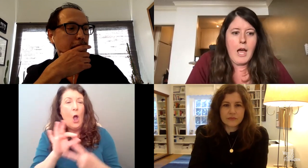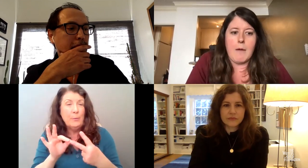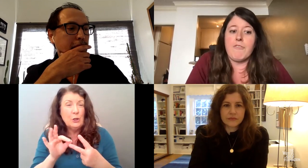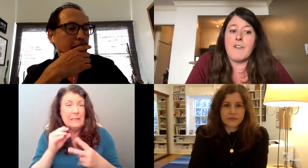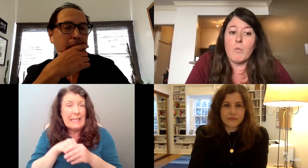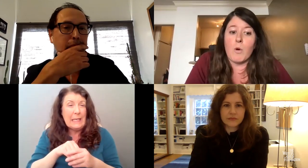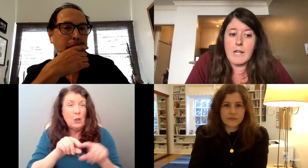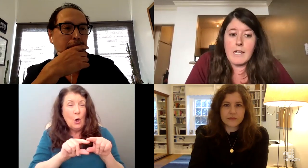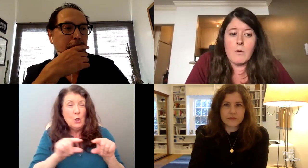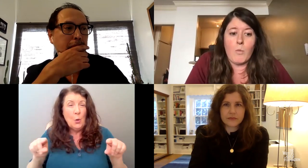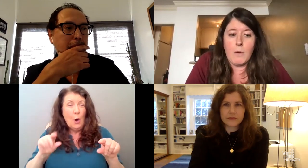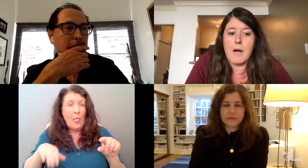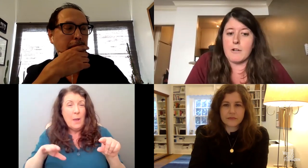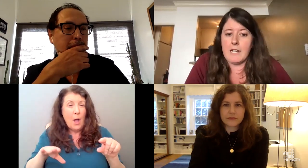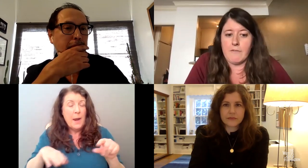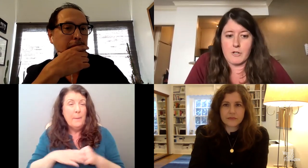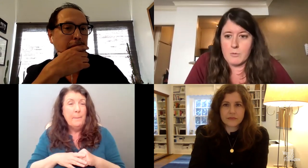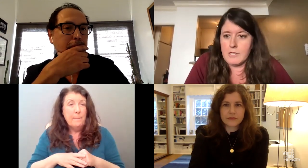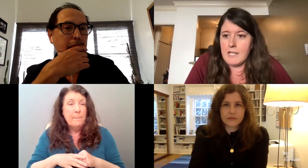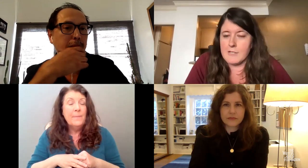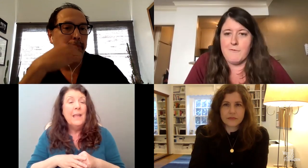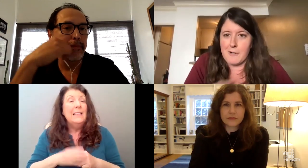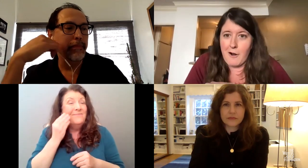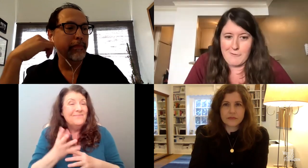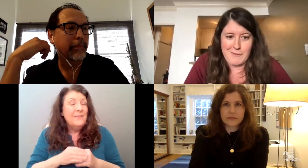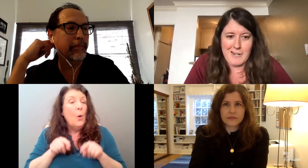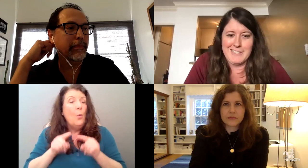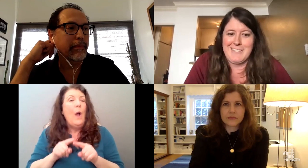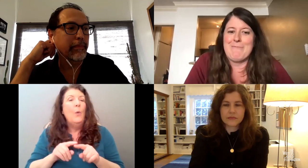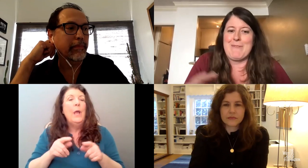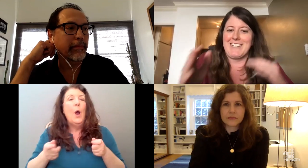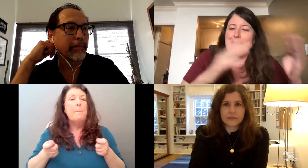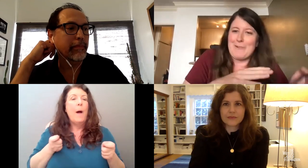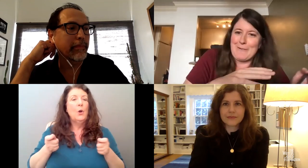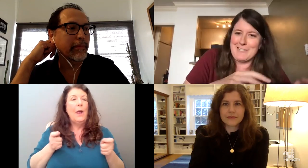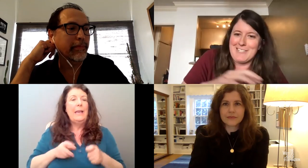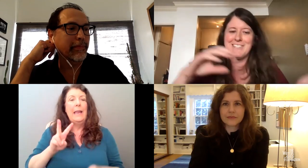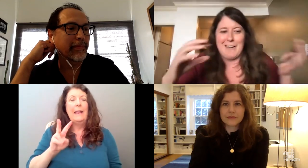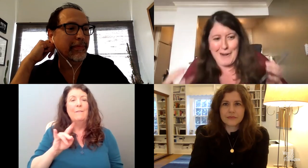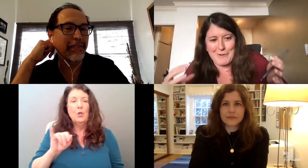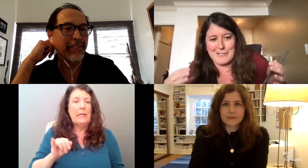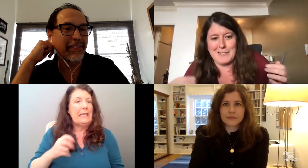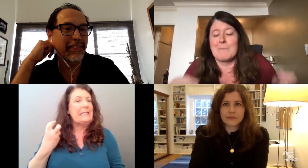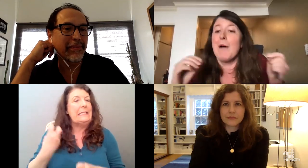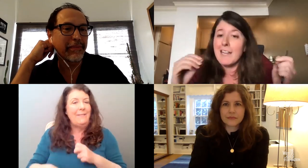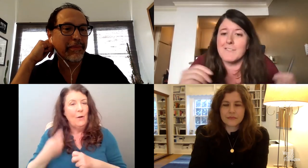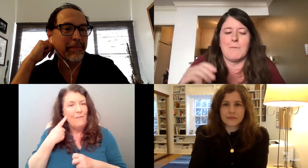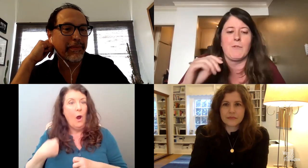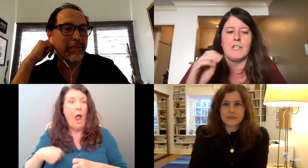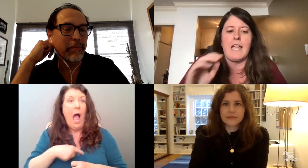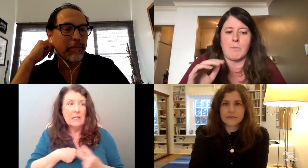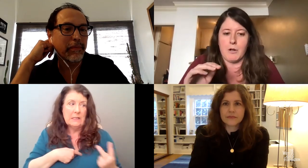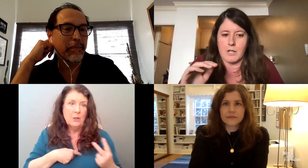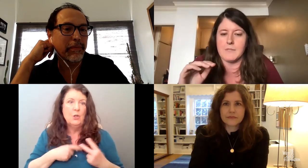there. Fair warning, while moderating virtually, it's very hard for us to mitigate your questions and our questions. But